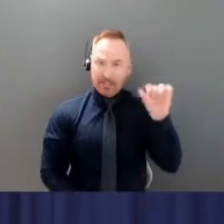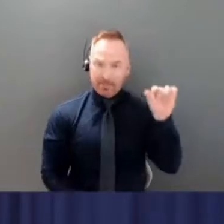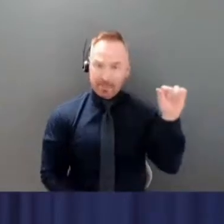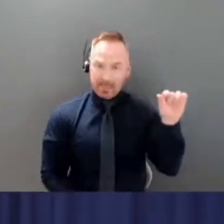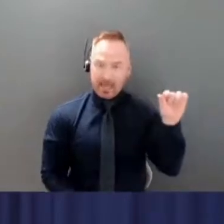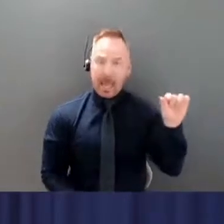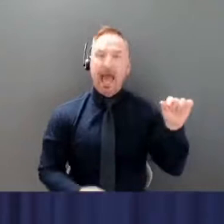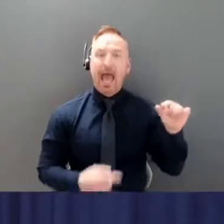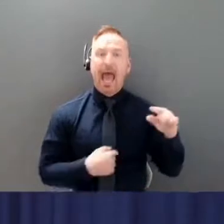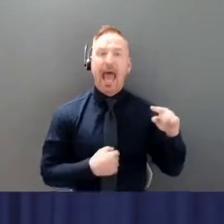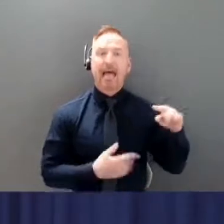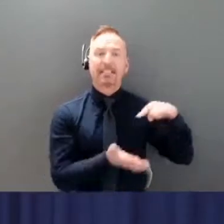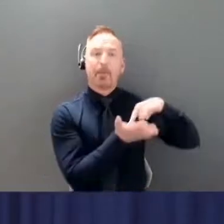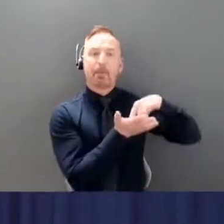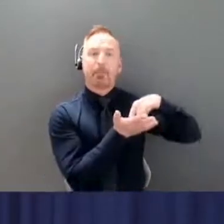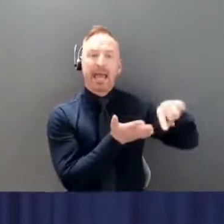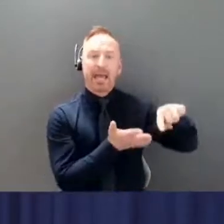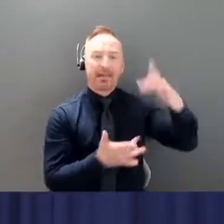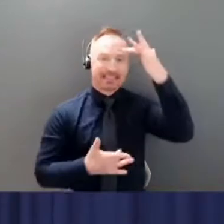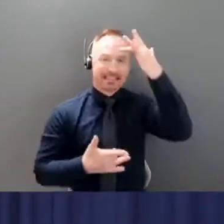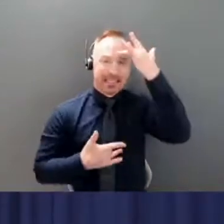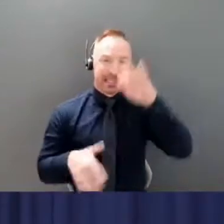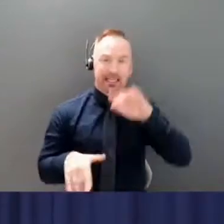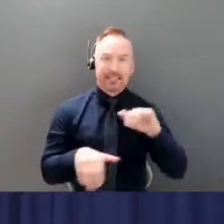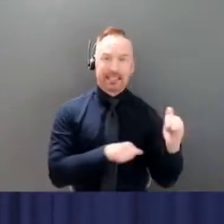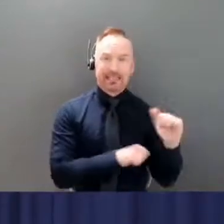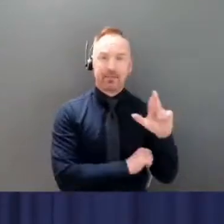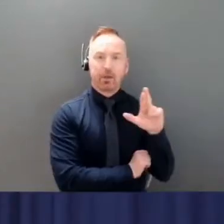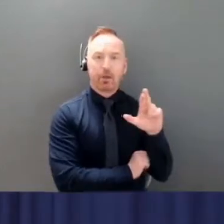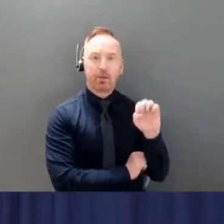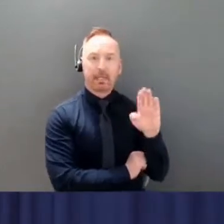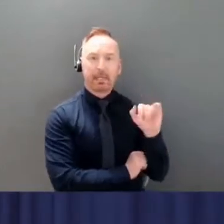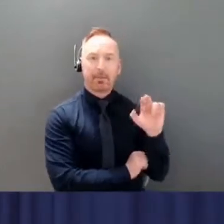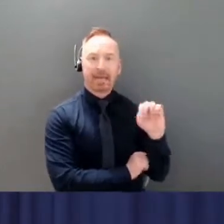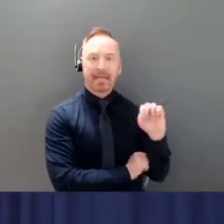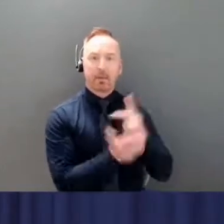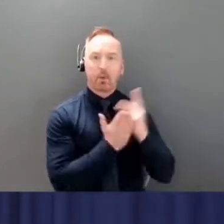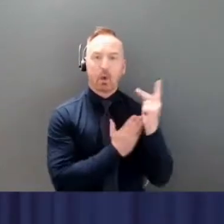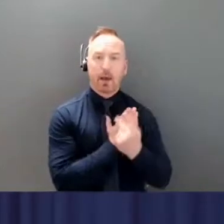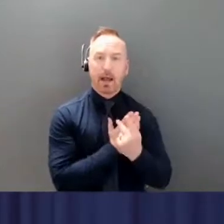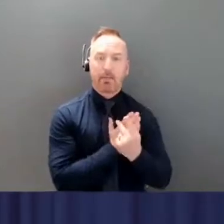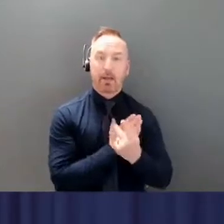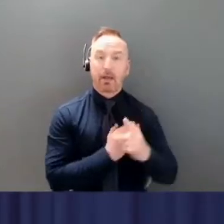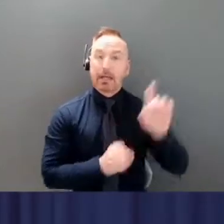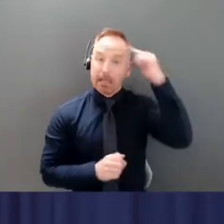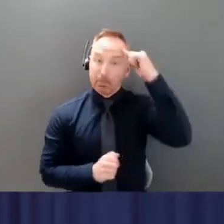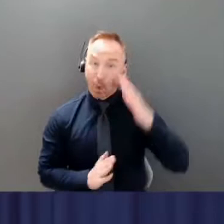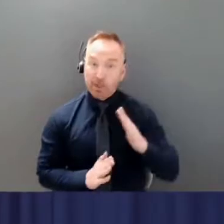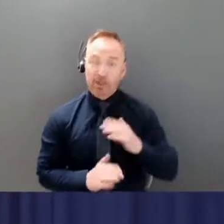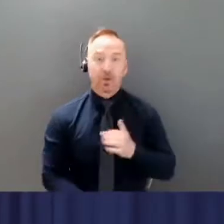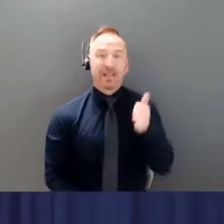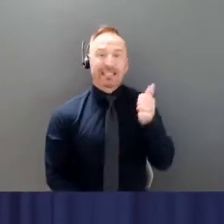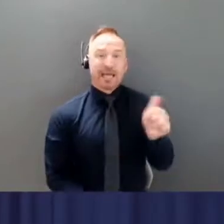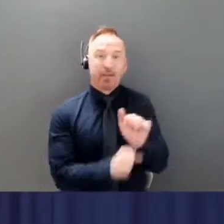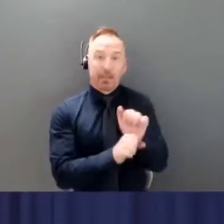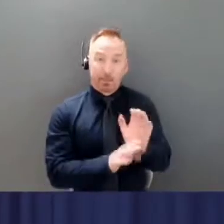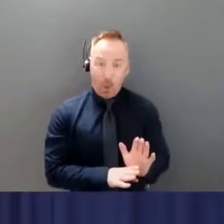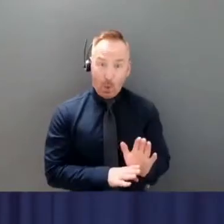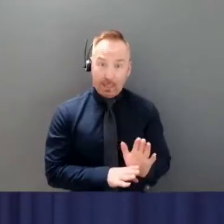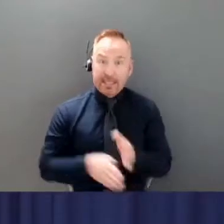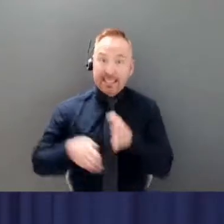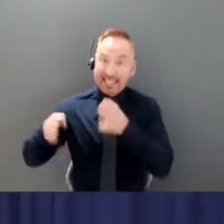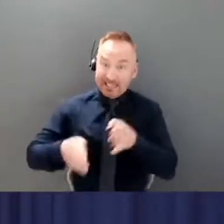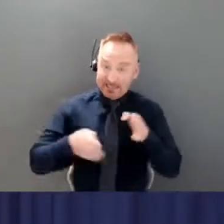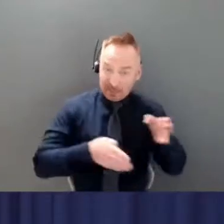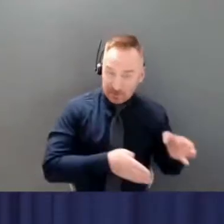rebate program. Employers and self-employed individuals are compensated for up to 10